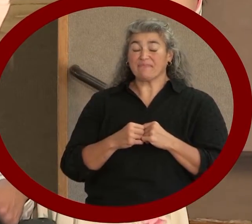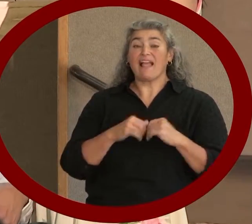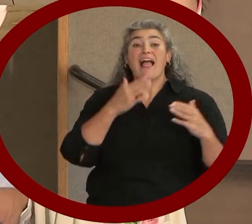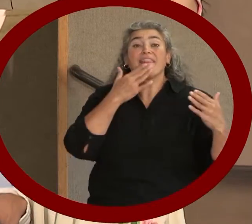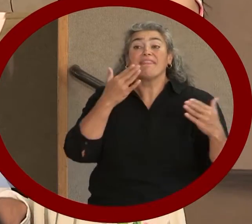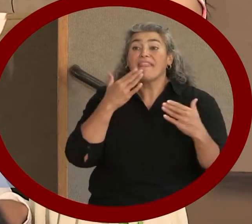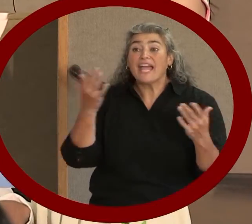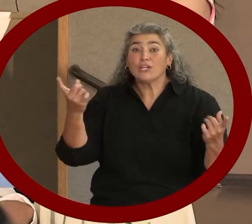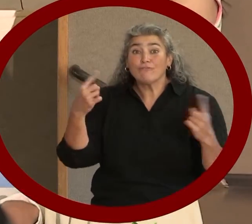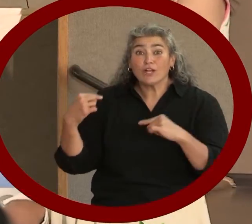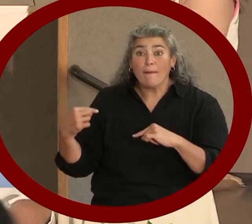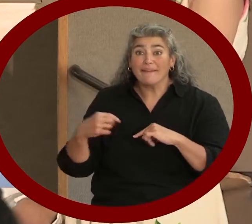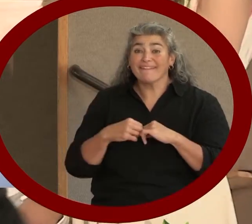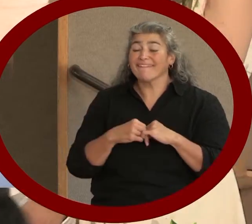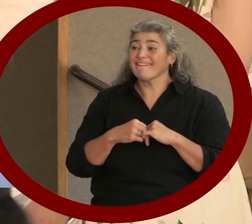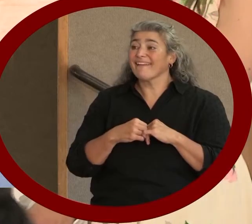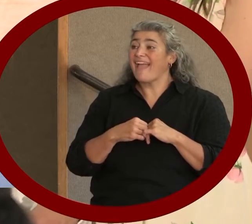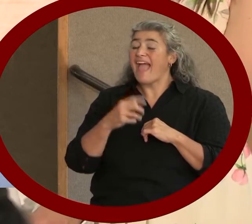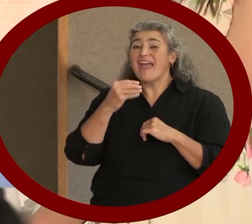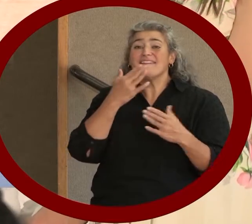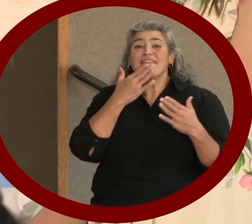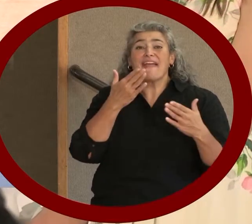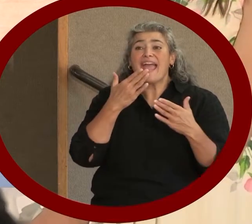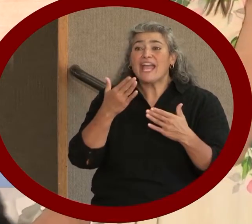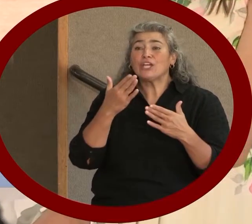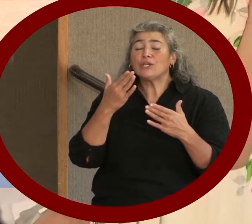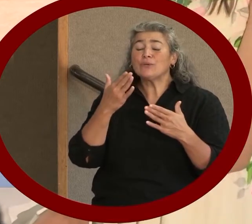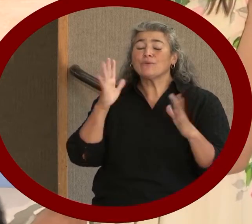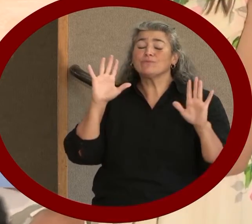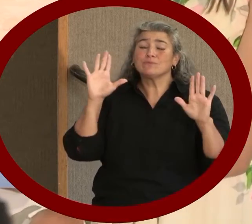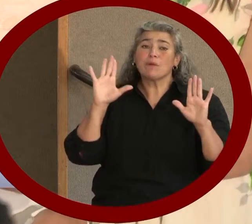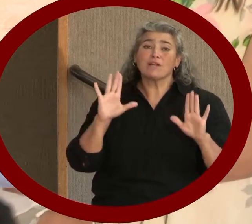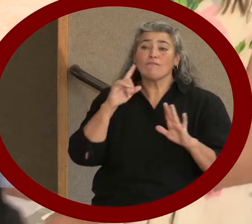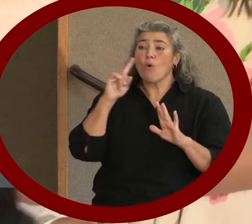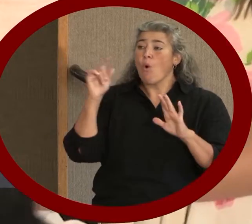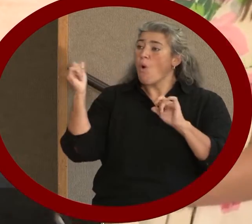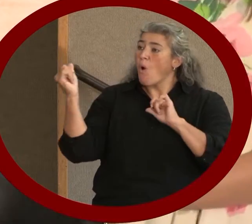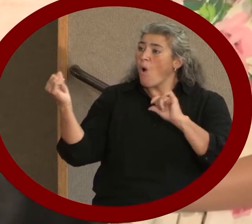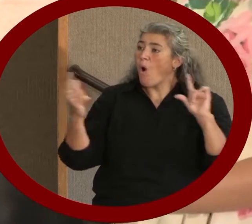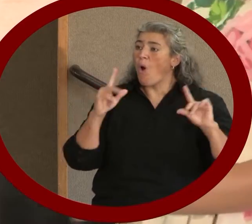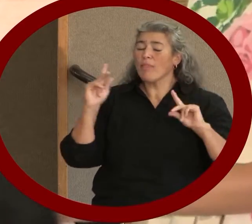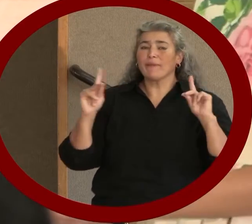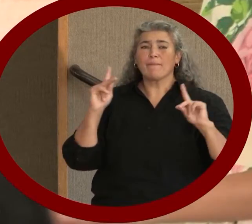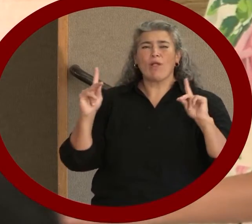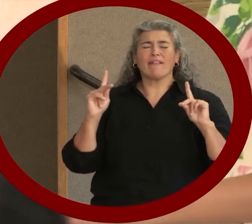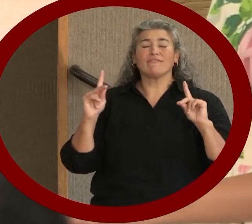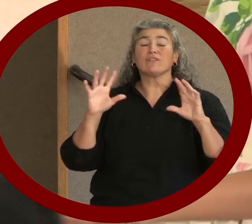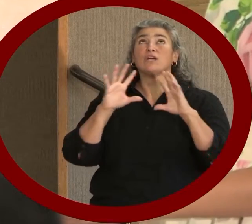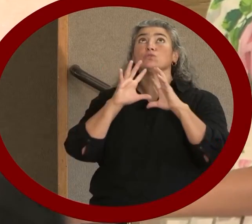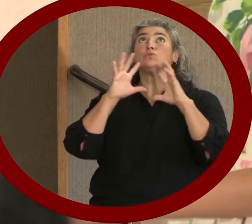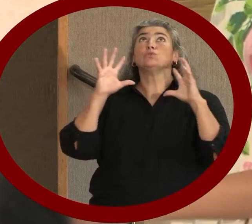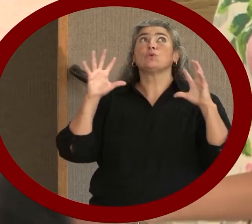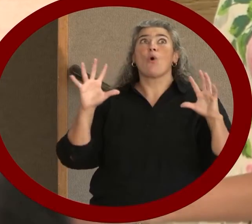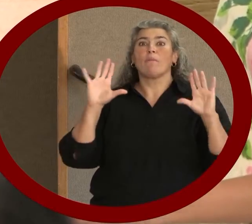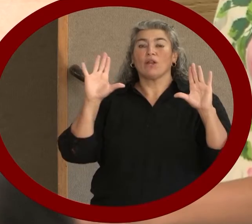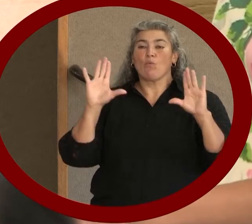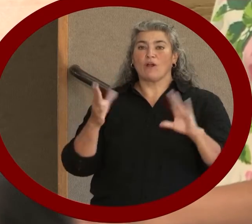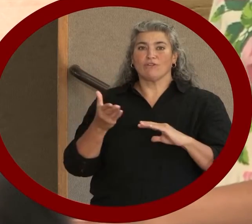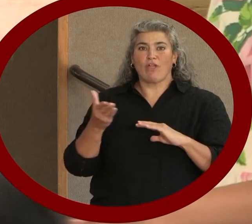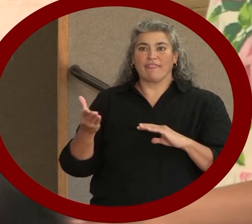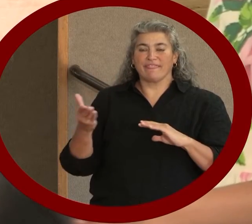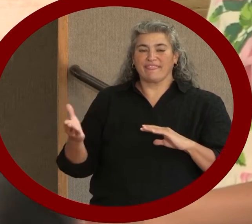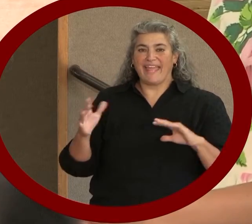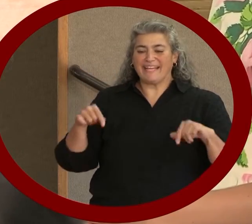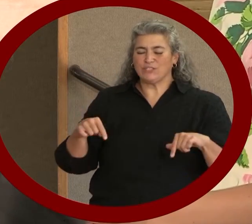for coming, and thank you especially to all those who have done so many great things to make this a